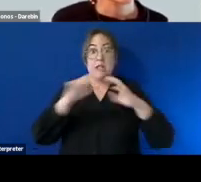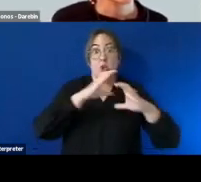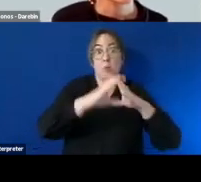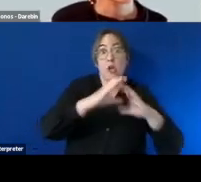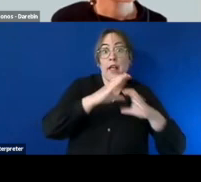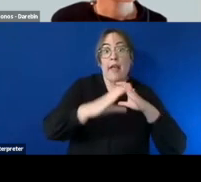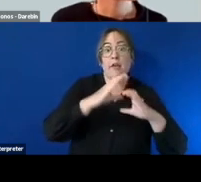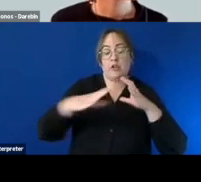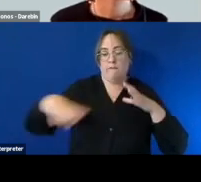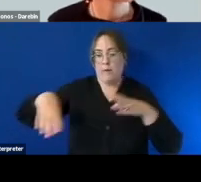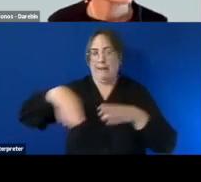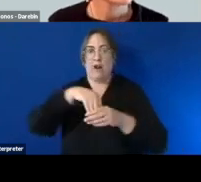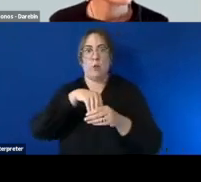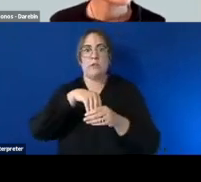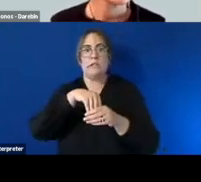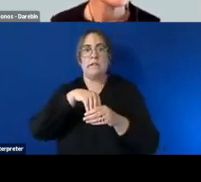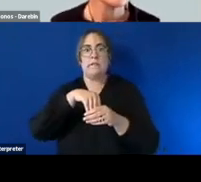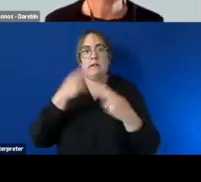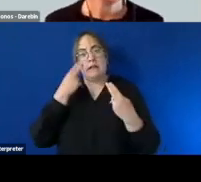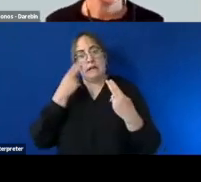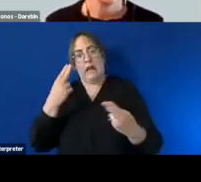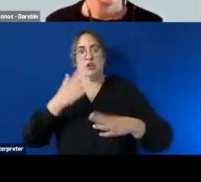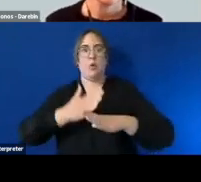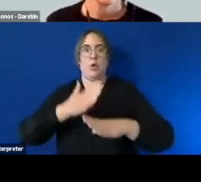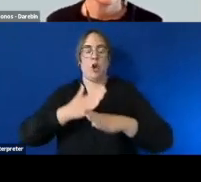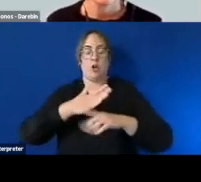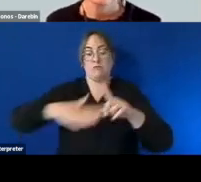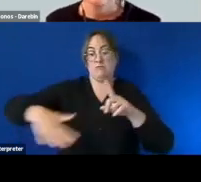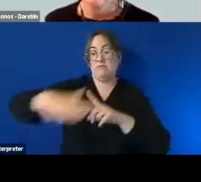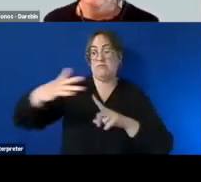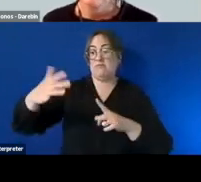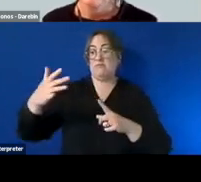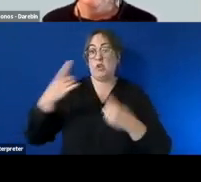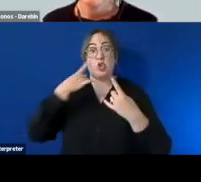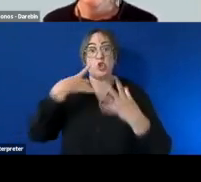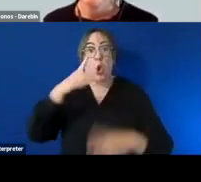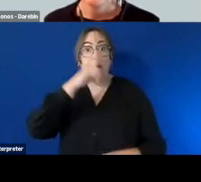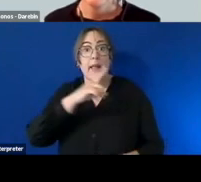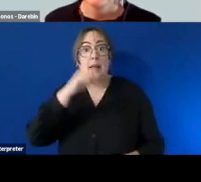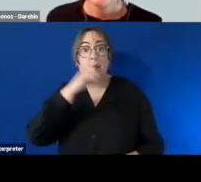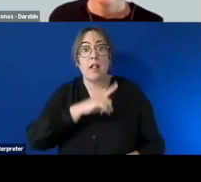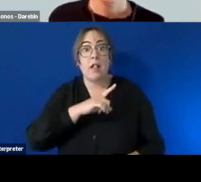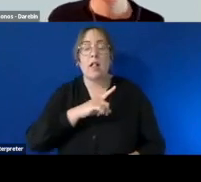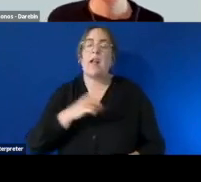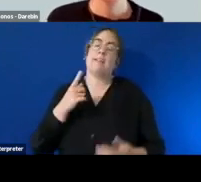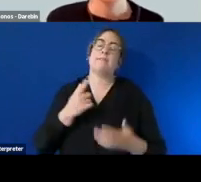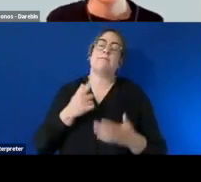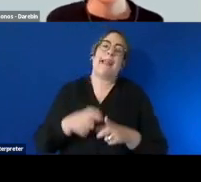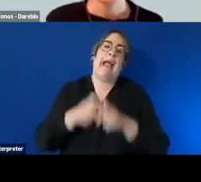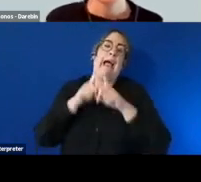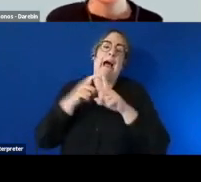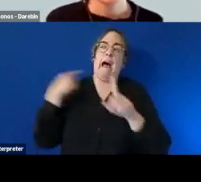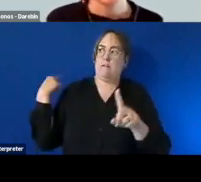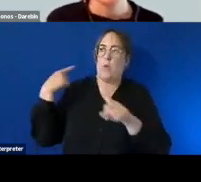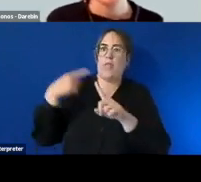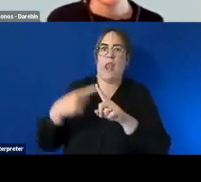nature of working is by bringing people into the organization obviously been a bit difficult in the last year and a half keep having to harp